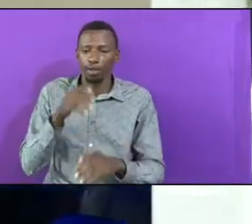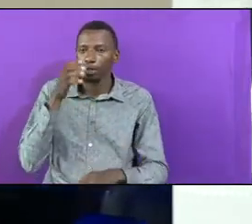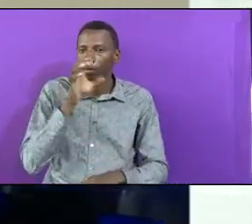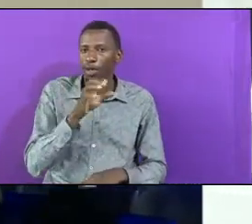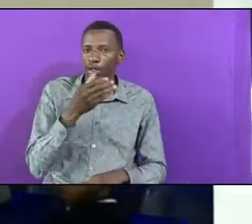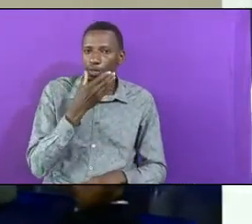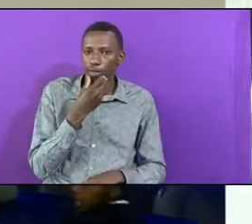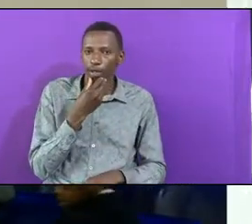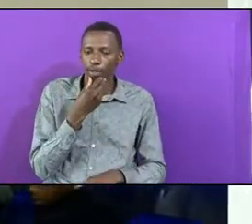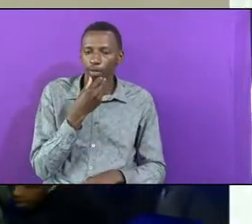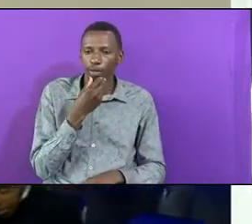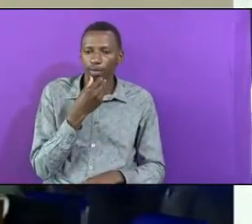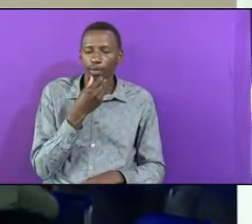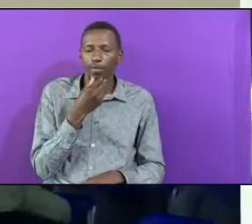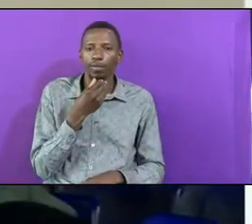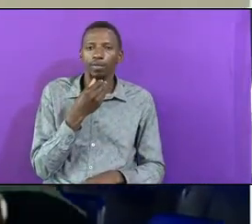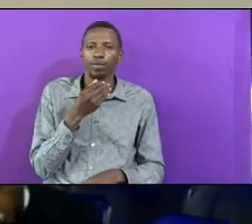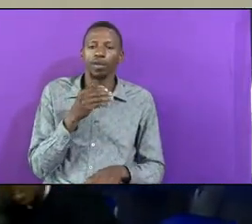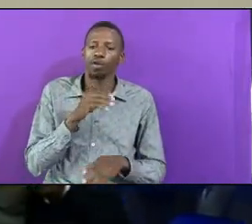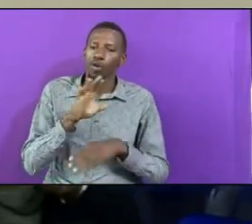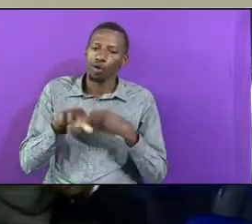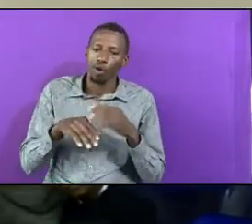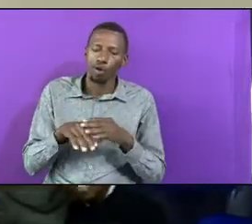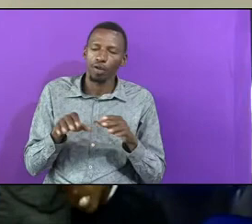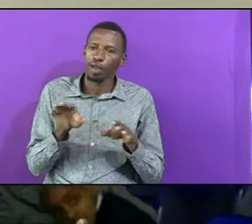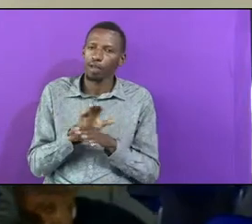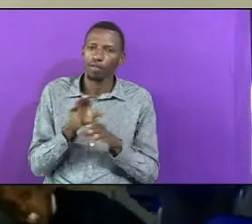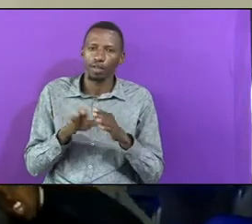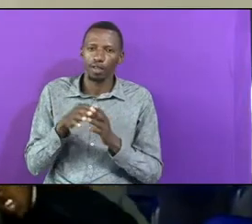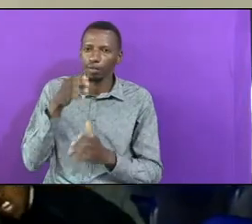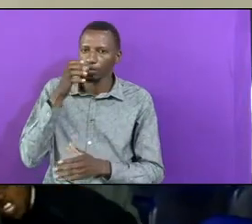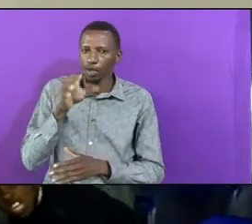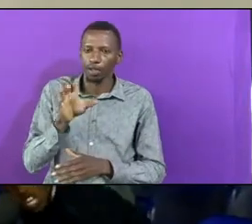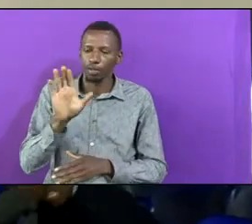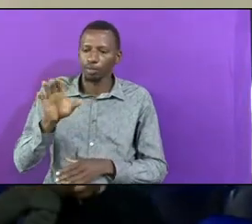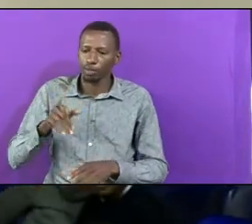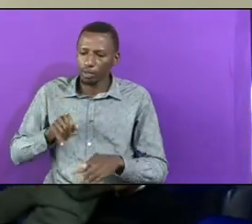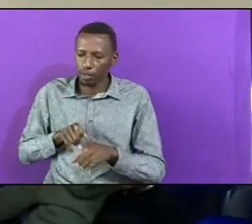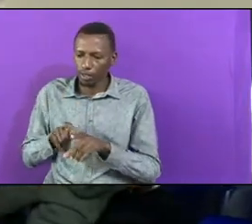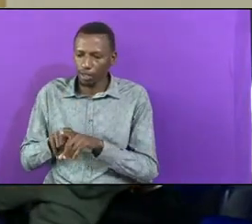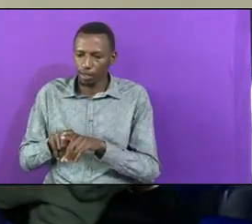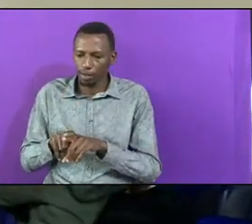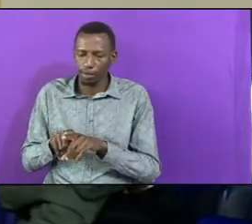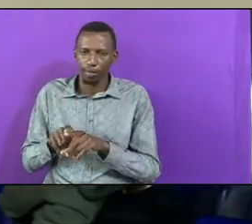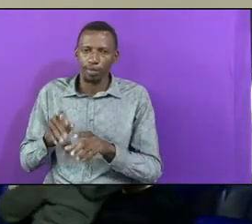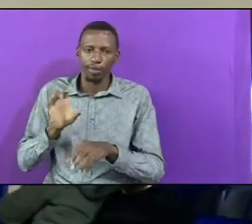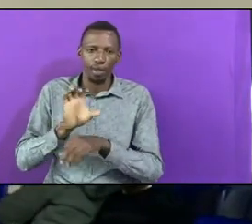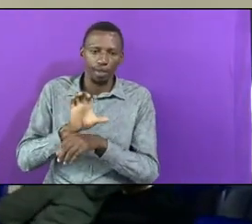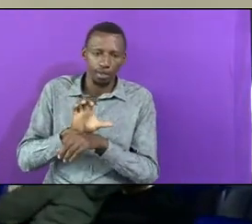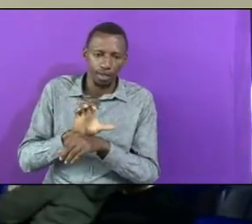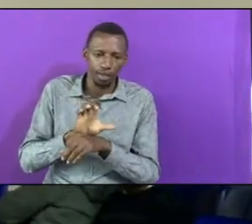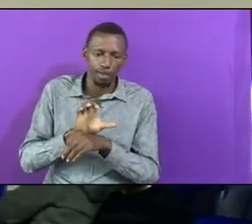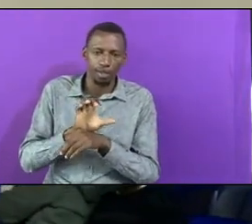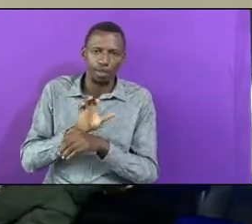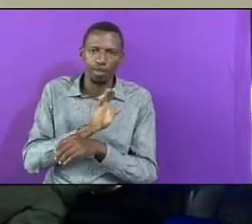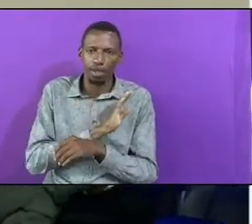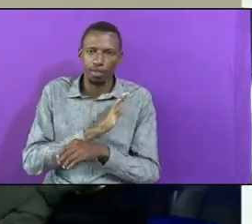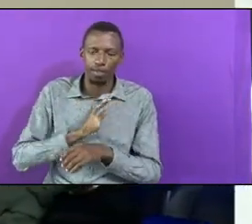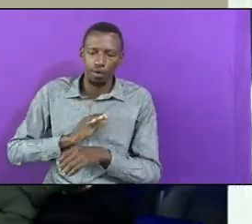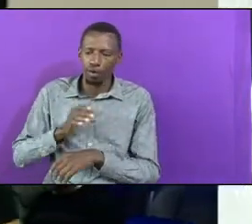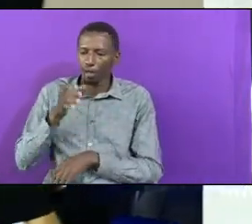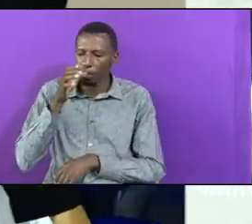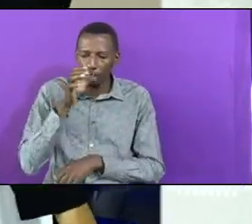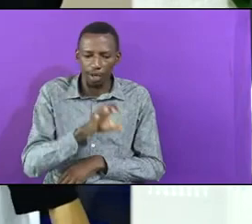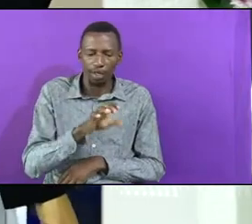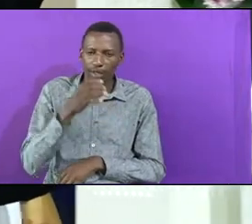Be It Your Sisters You Curse Them With Your Life Be It The Church Board You Curse It Your Presence Curses It It Does Not